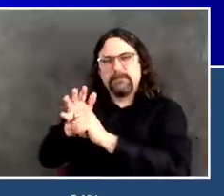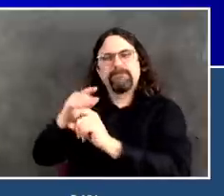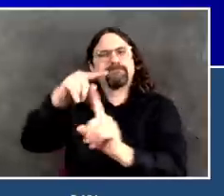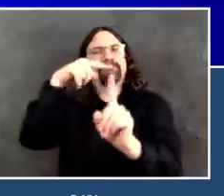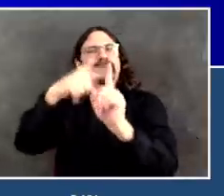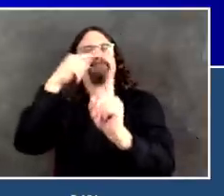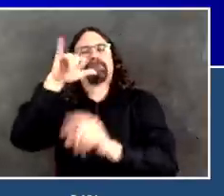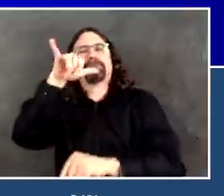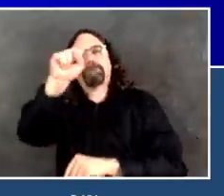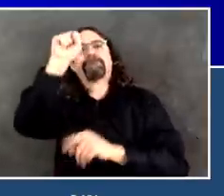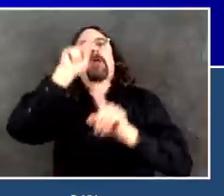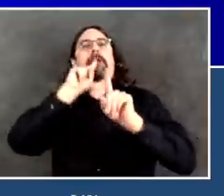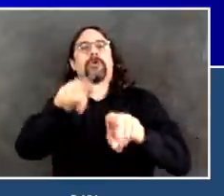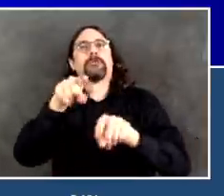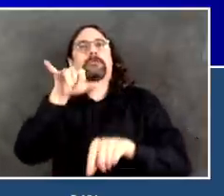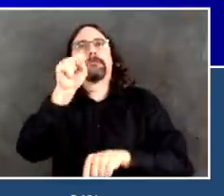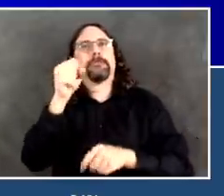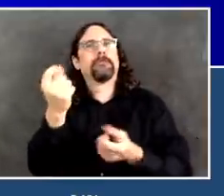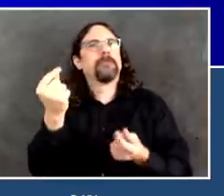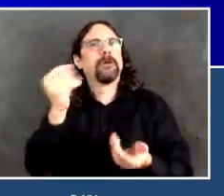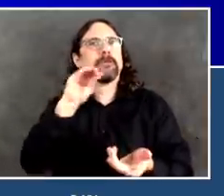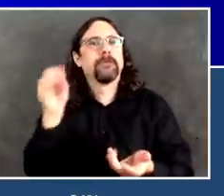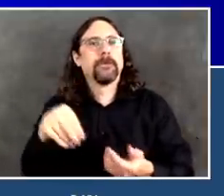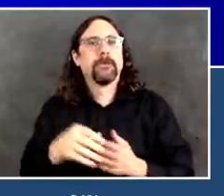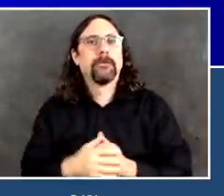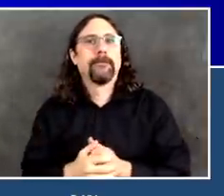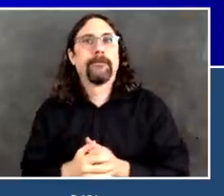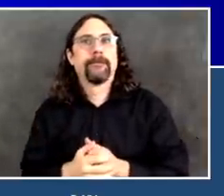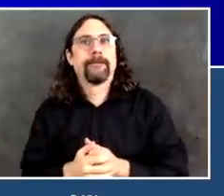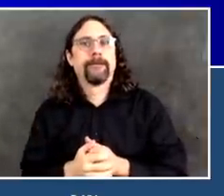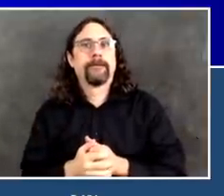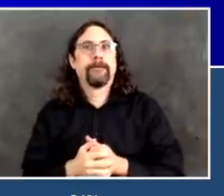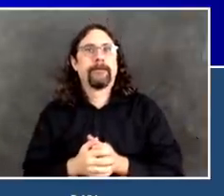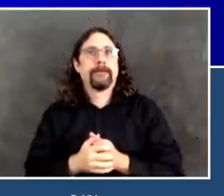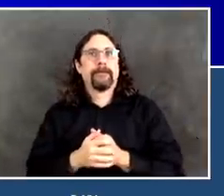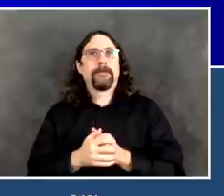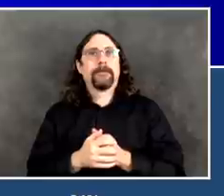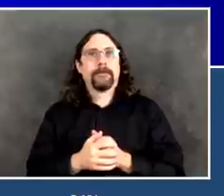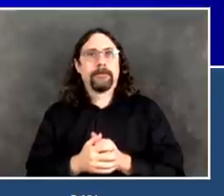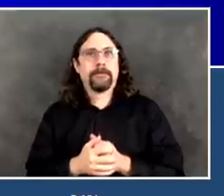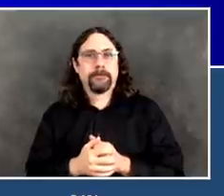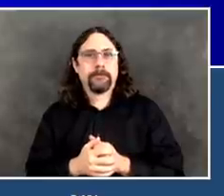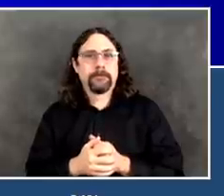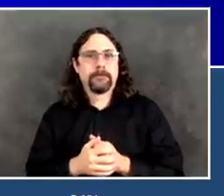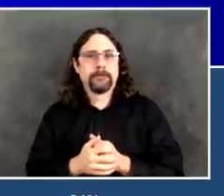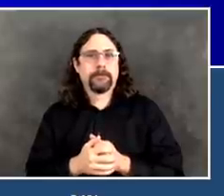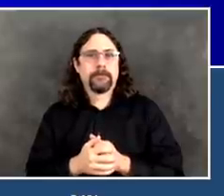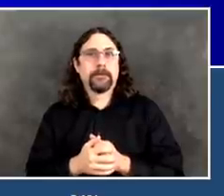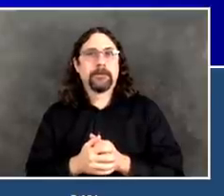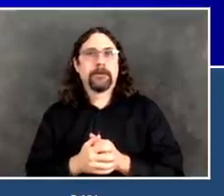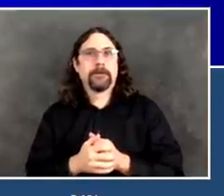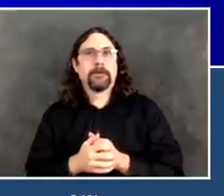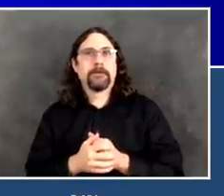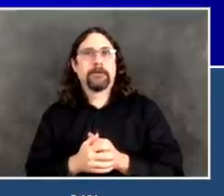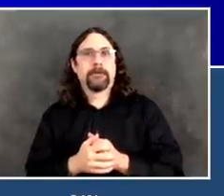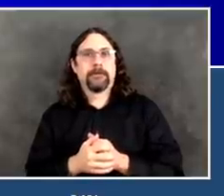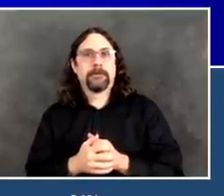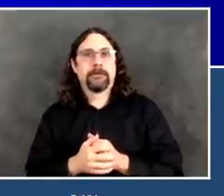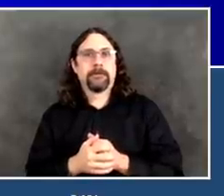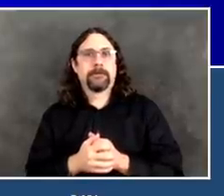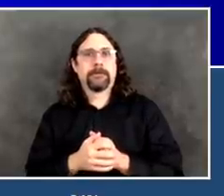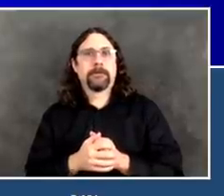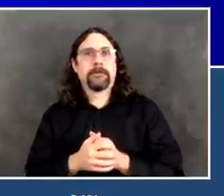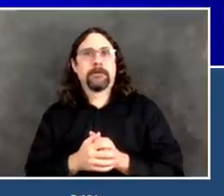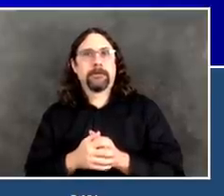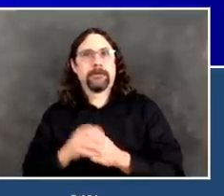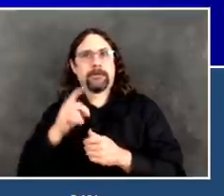from the federal government, January 24th, if on that day the federal government had acted for New York City, for New York State, for cities and states all